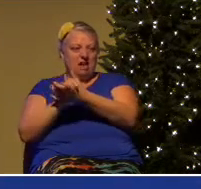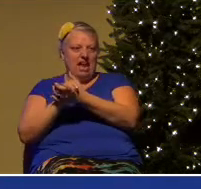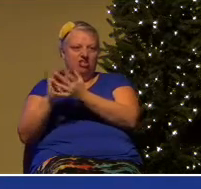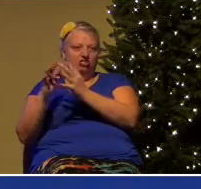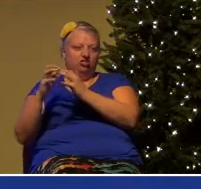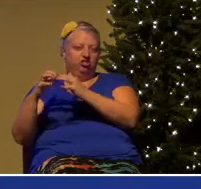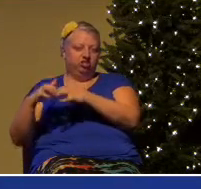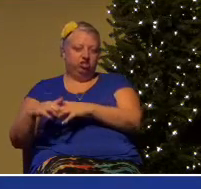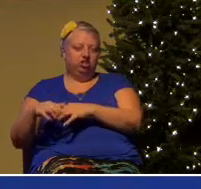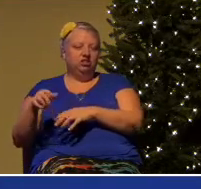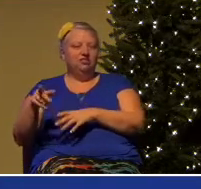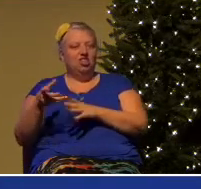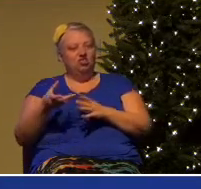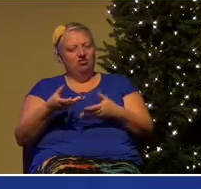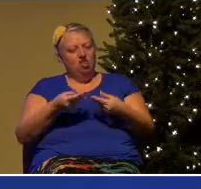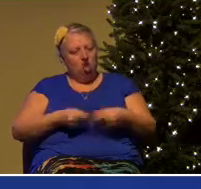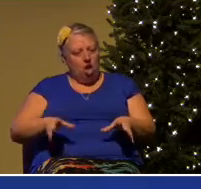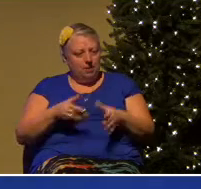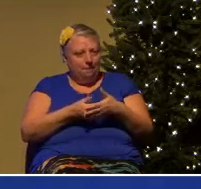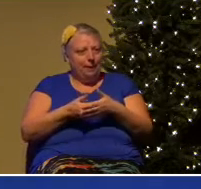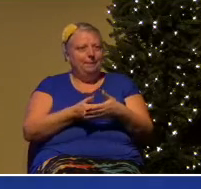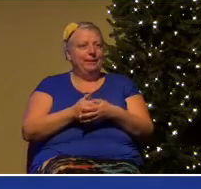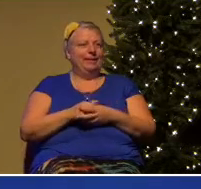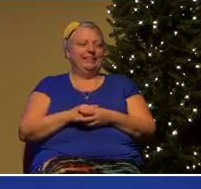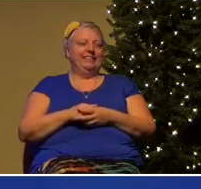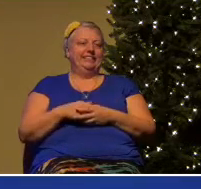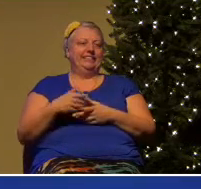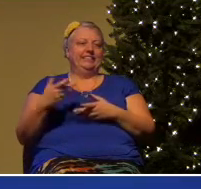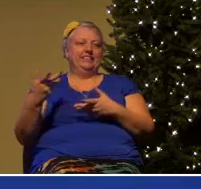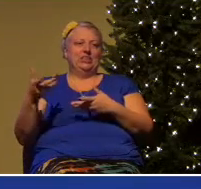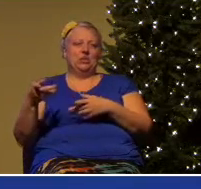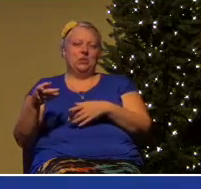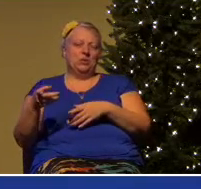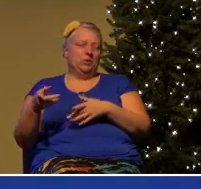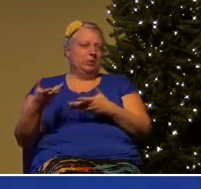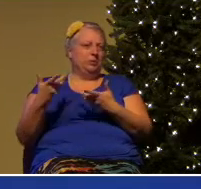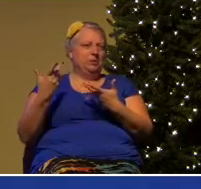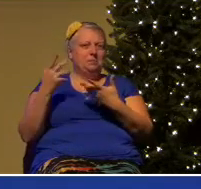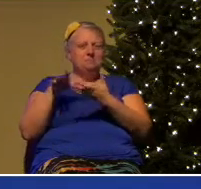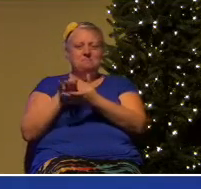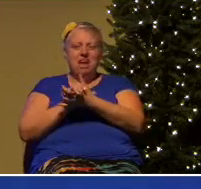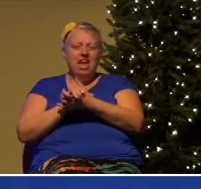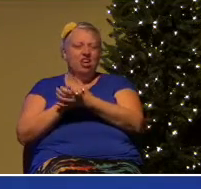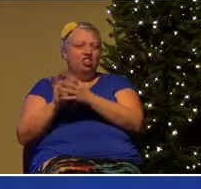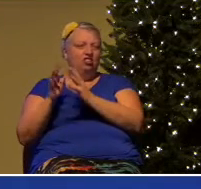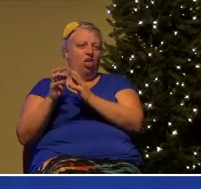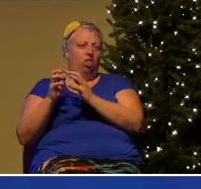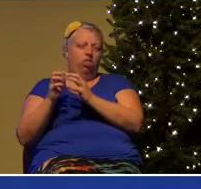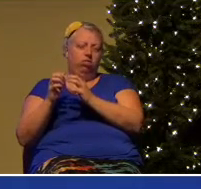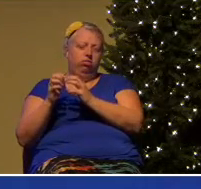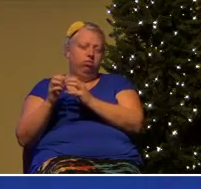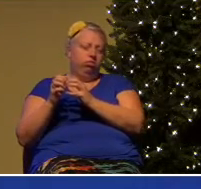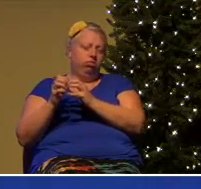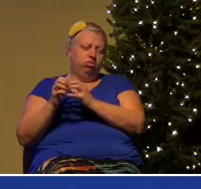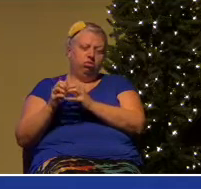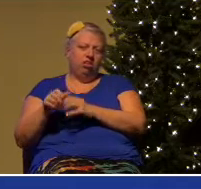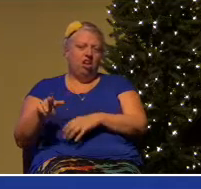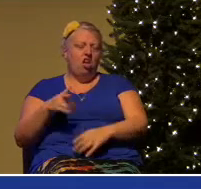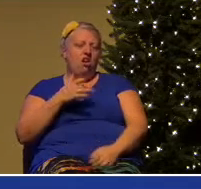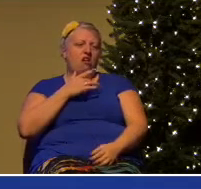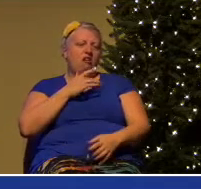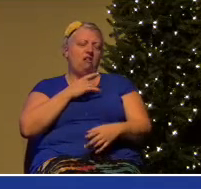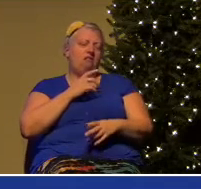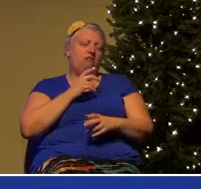baby and the tensions in her marriage and how hardened her heart had become.